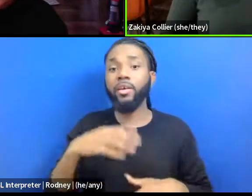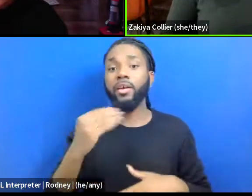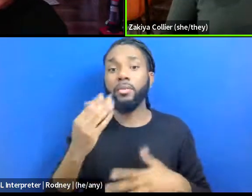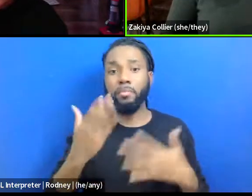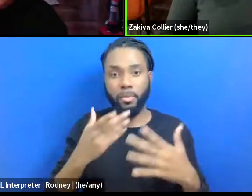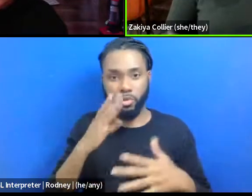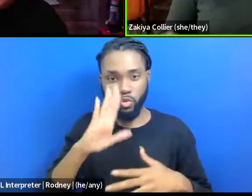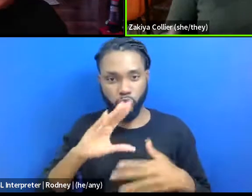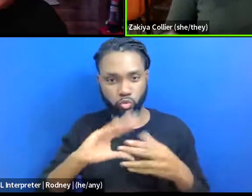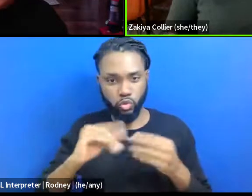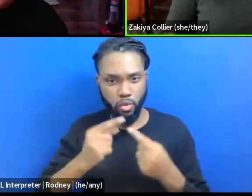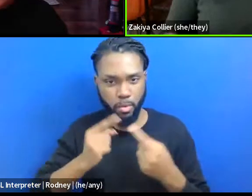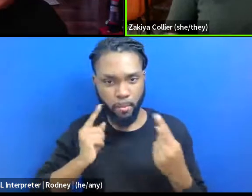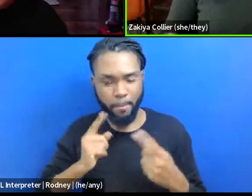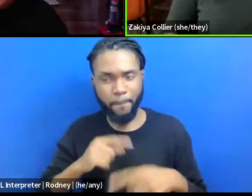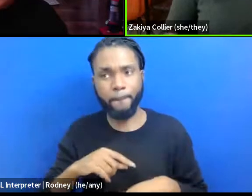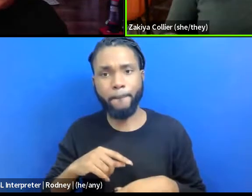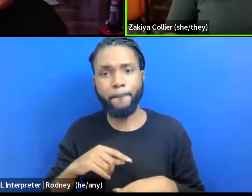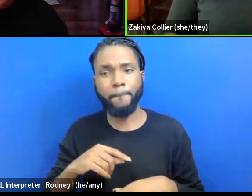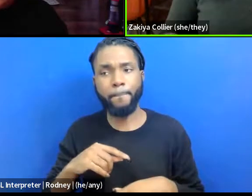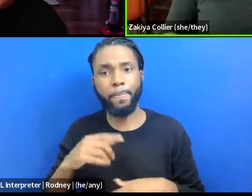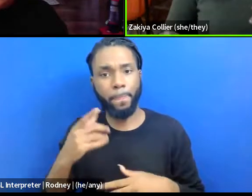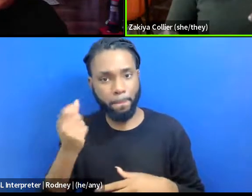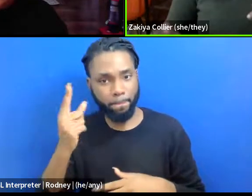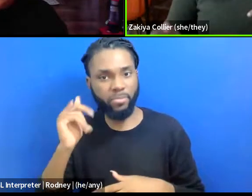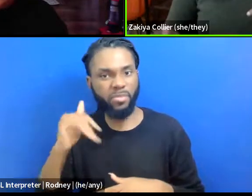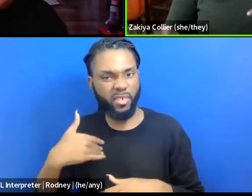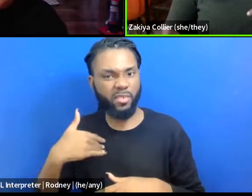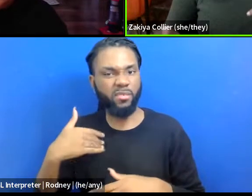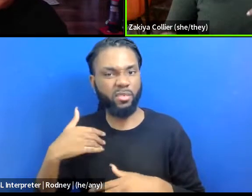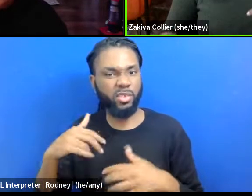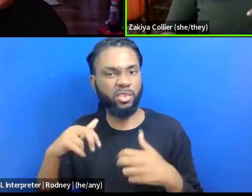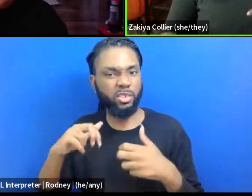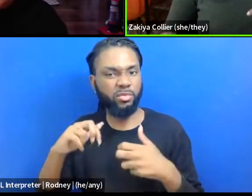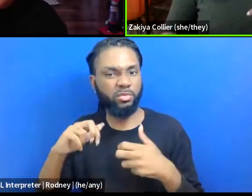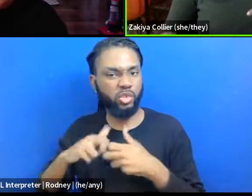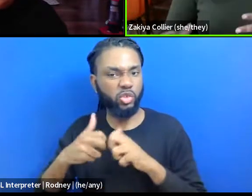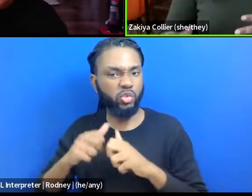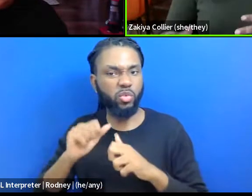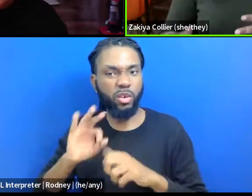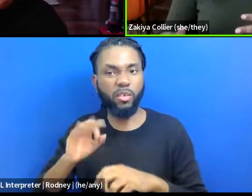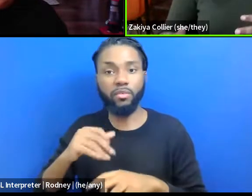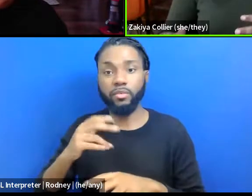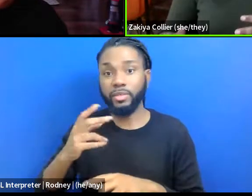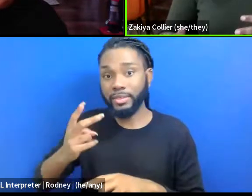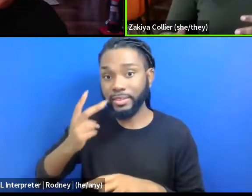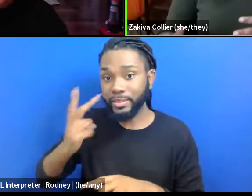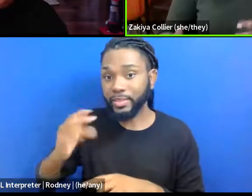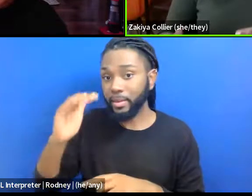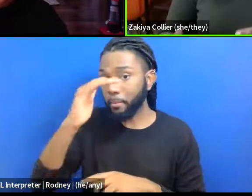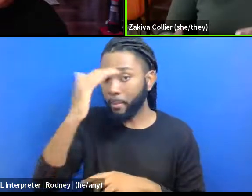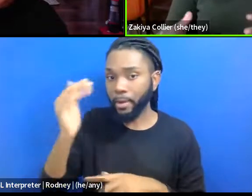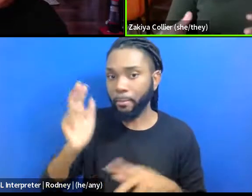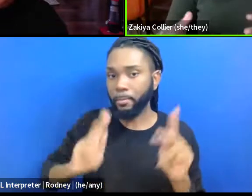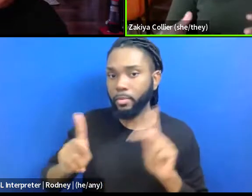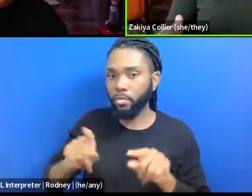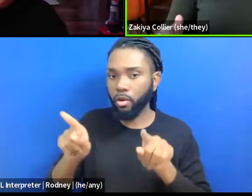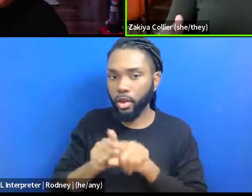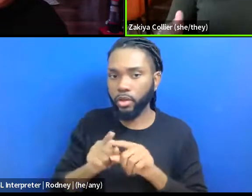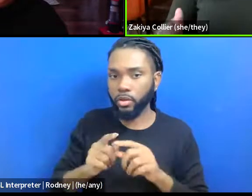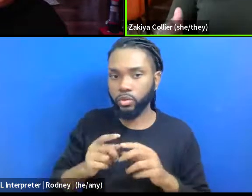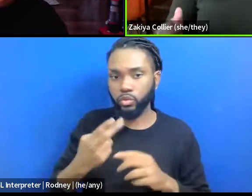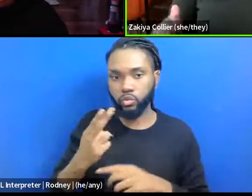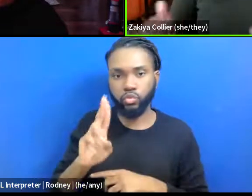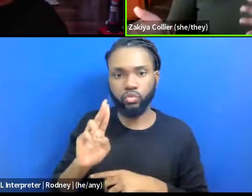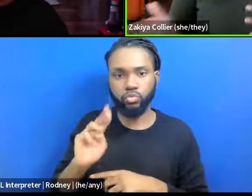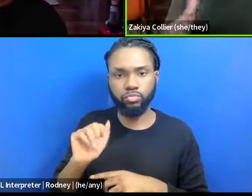um, there is the issue of like Black, seeing Black people as human and that fight